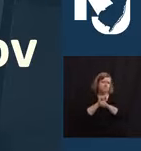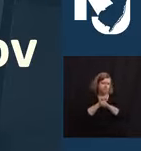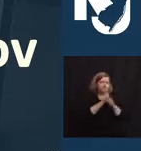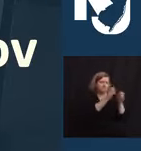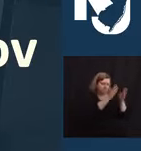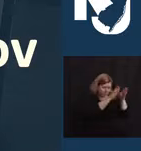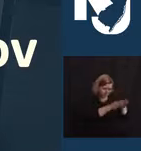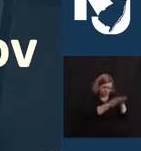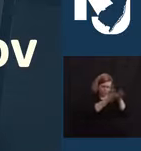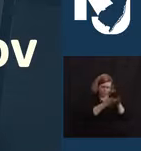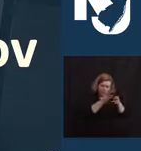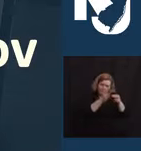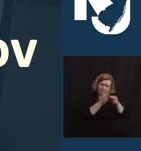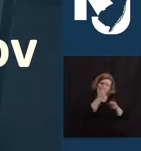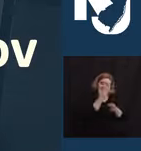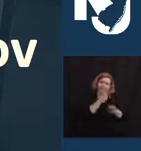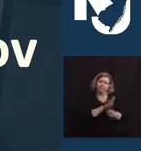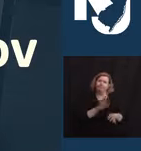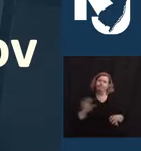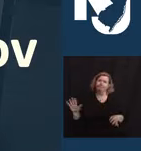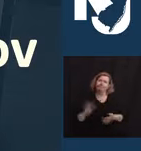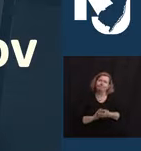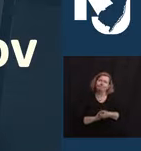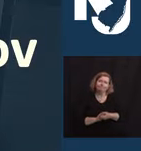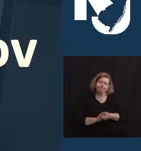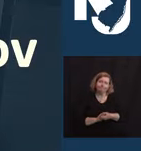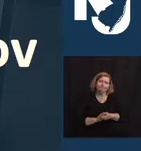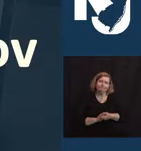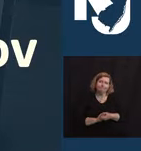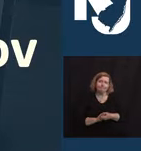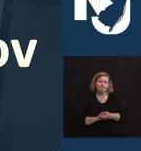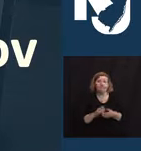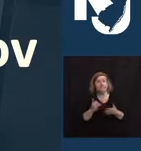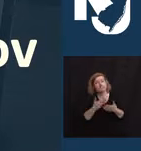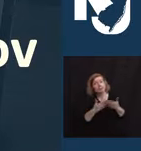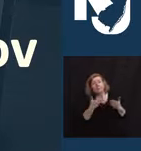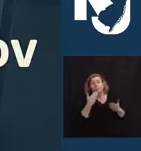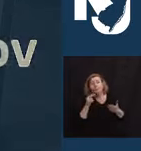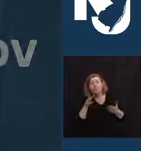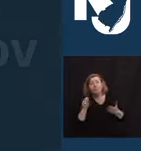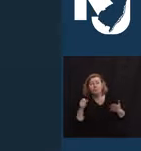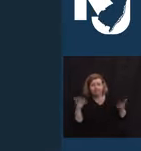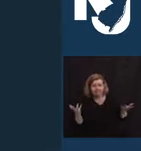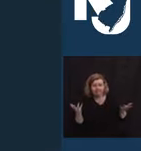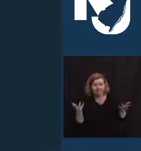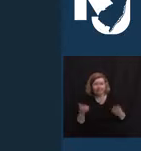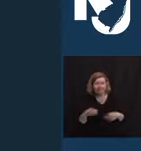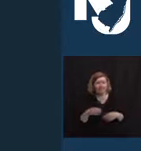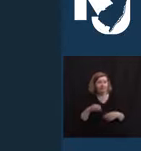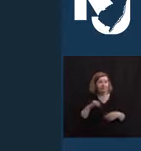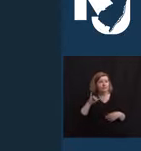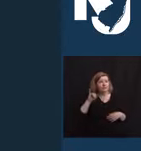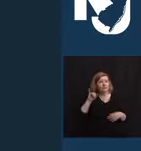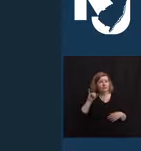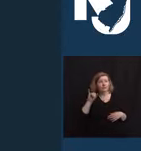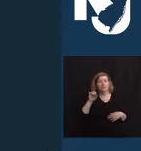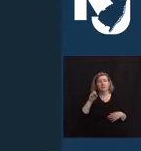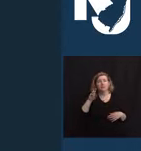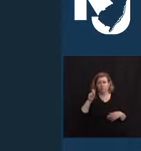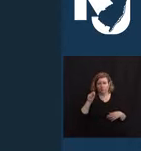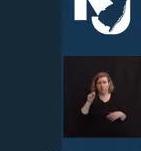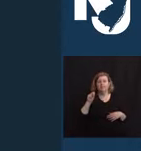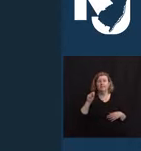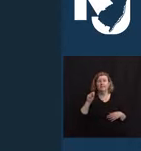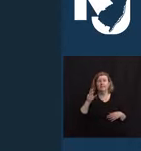Let's switch gears and end the day on this side, at least, with some good news. This guy is Jesus Calderon, known as Jay by